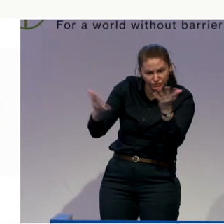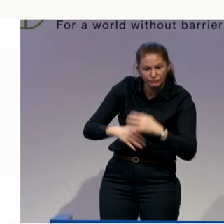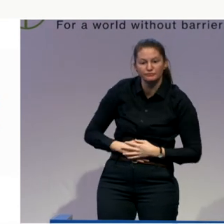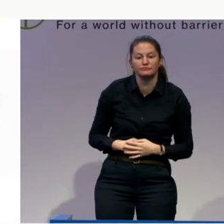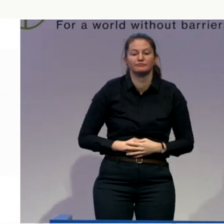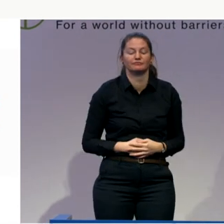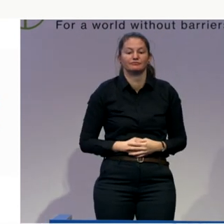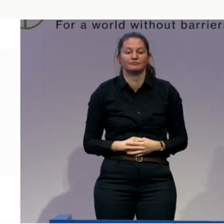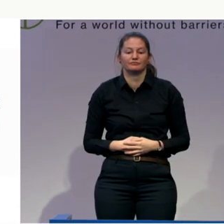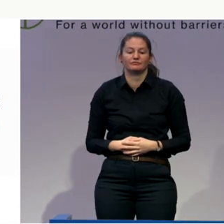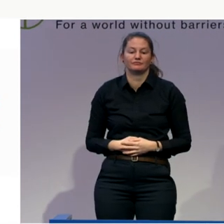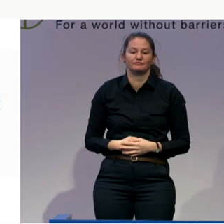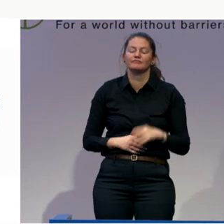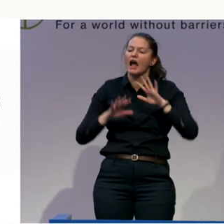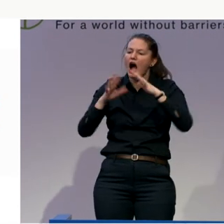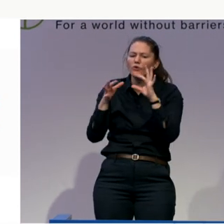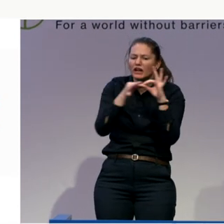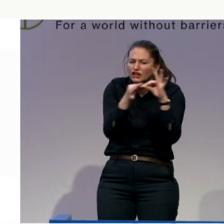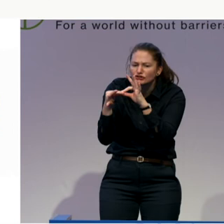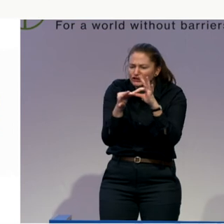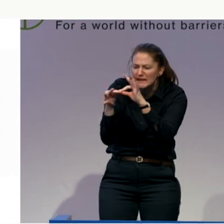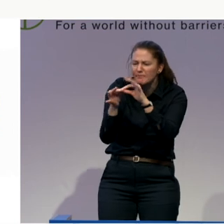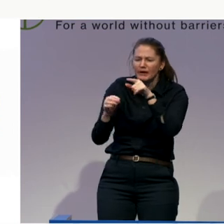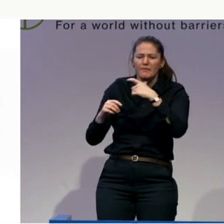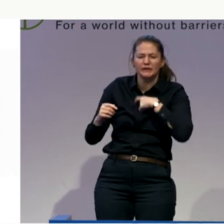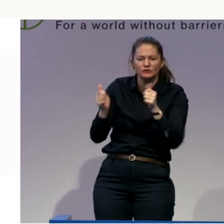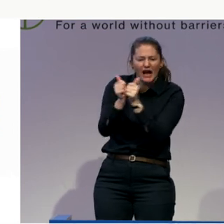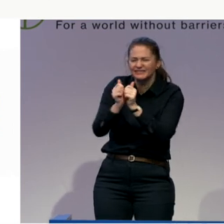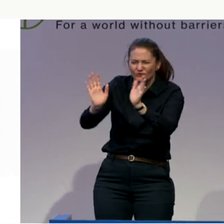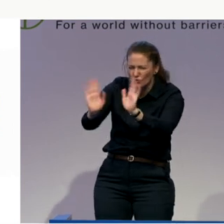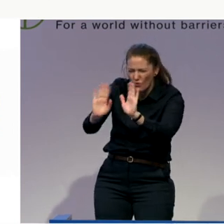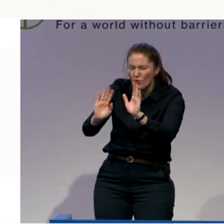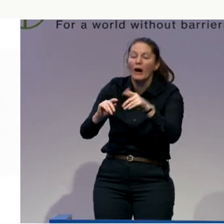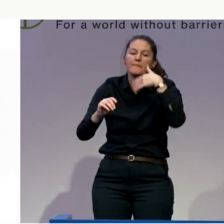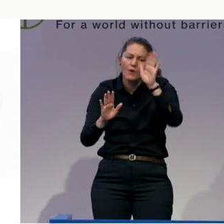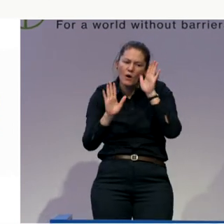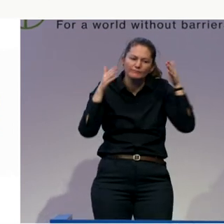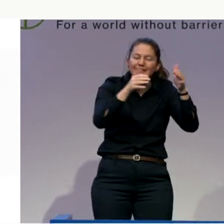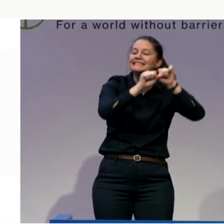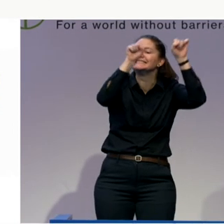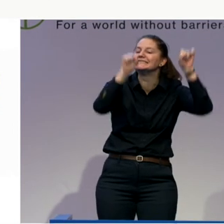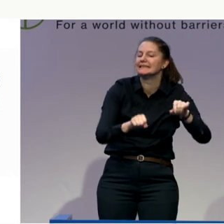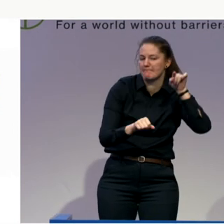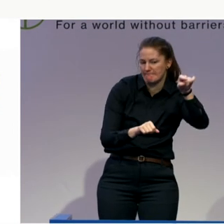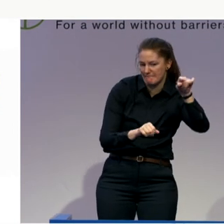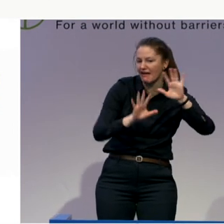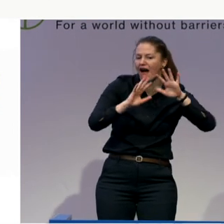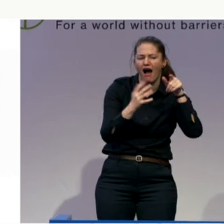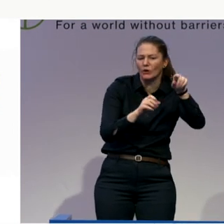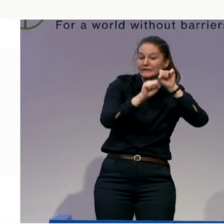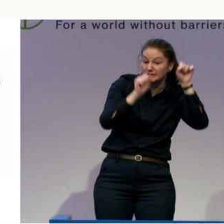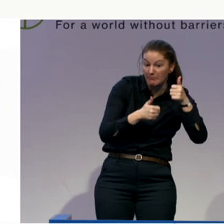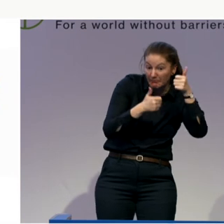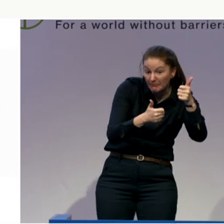or it's more about the system itself, how they have a right to a personal budget, or